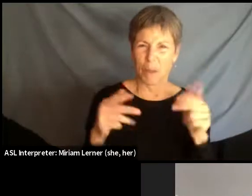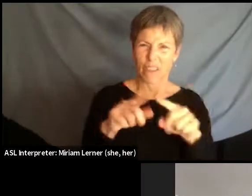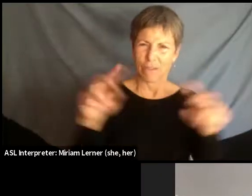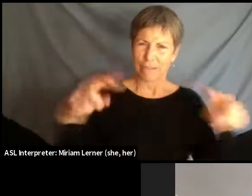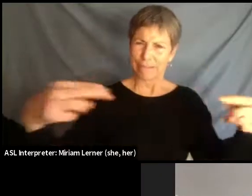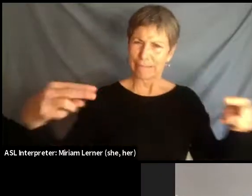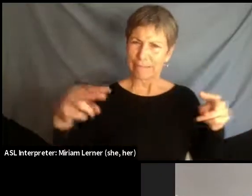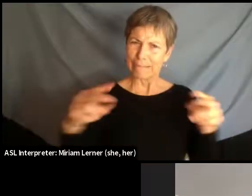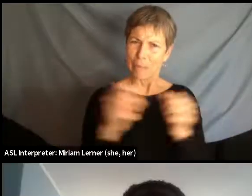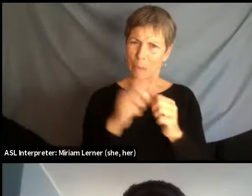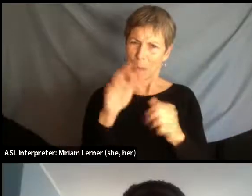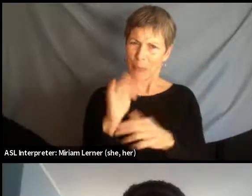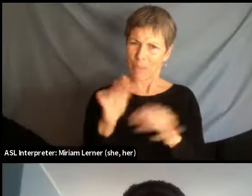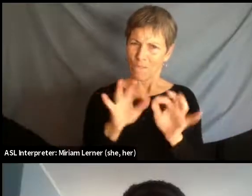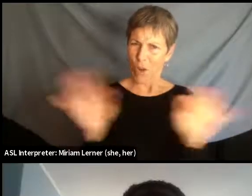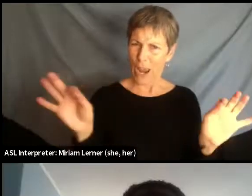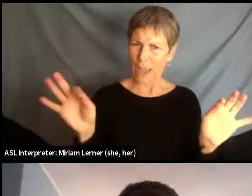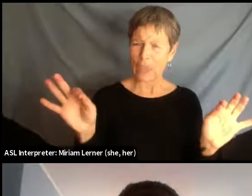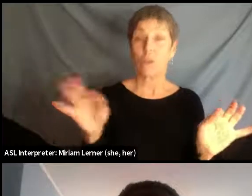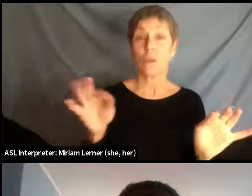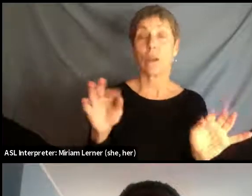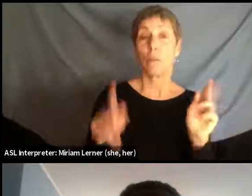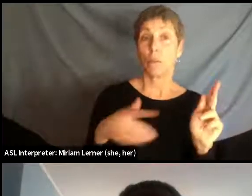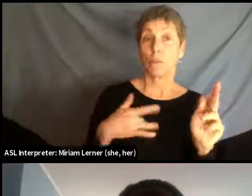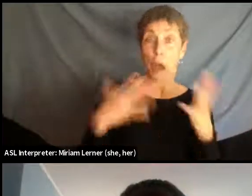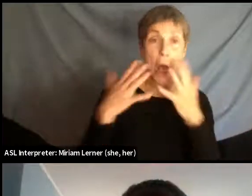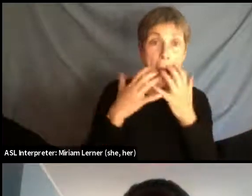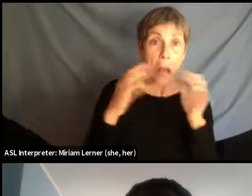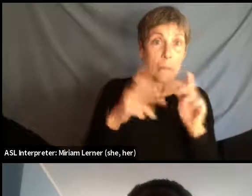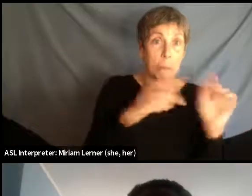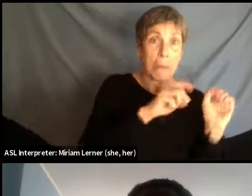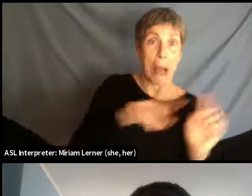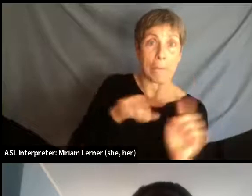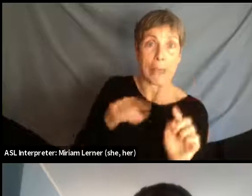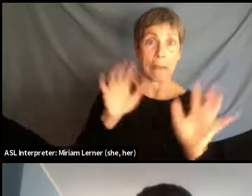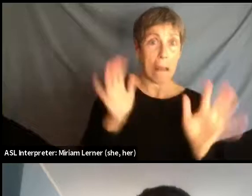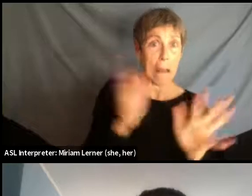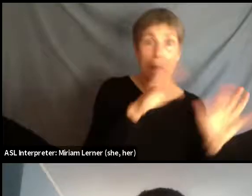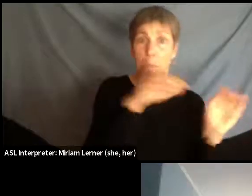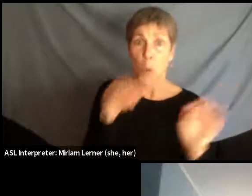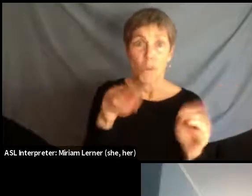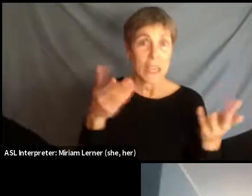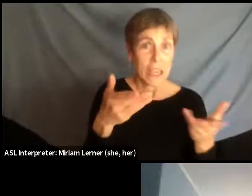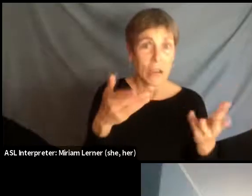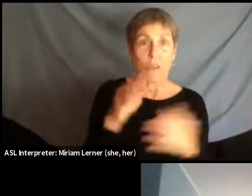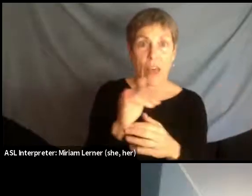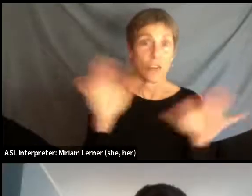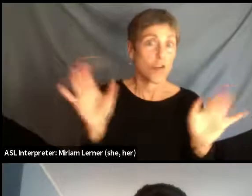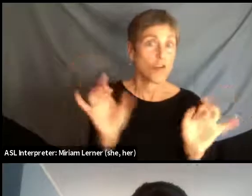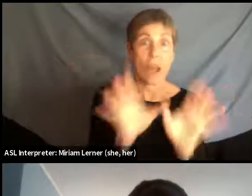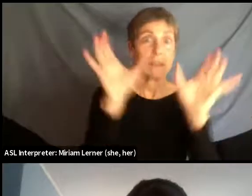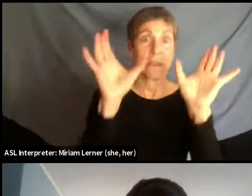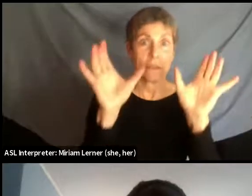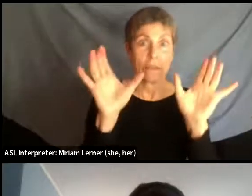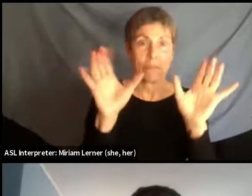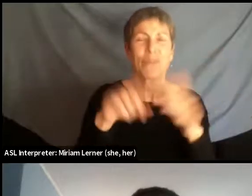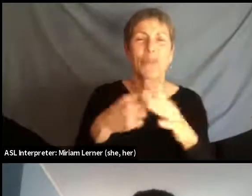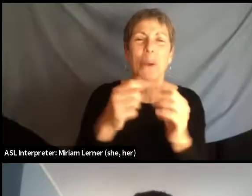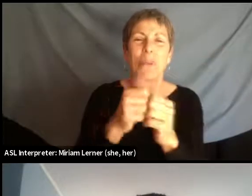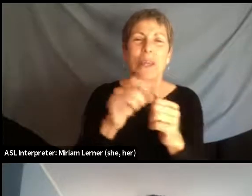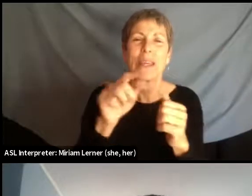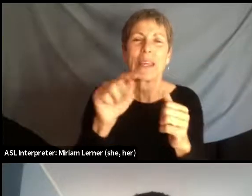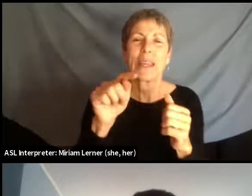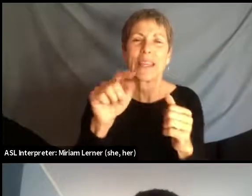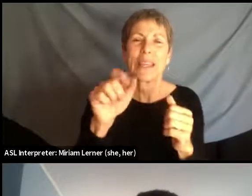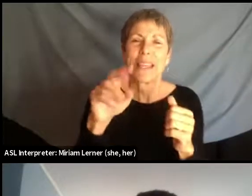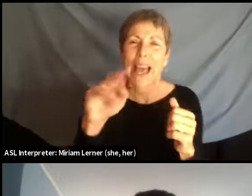they say that phrase. Some people think the fact that immigrants are coming at all is a crisis at the border. Well, let's start with Tanaya first. What